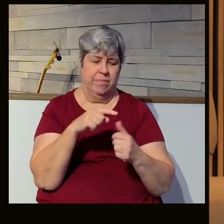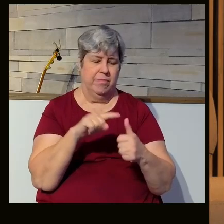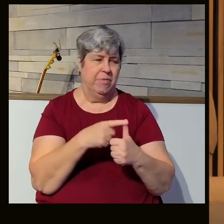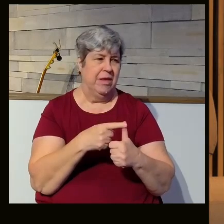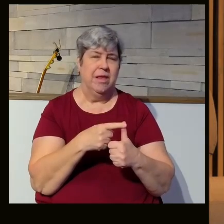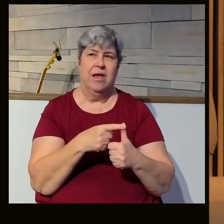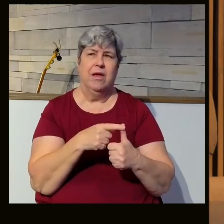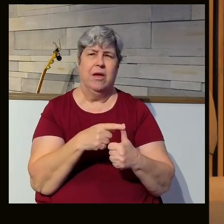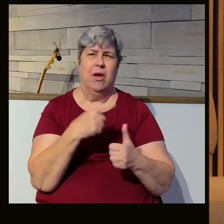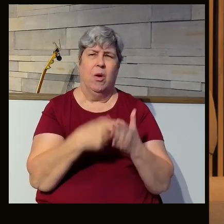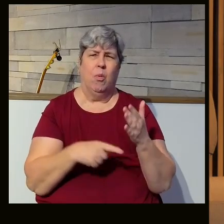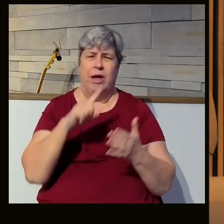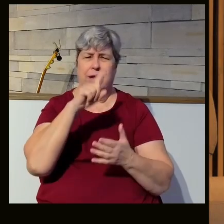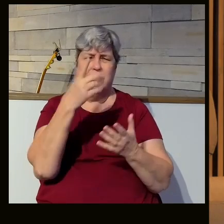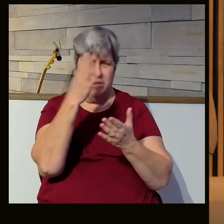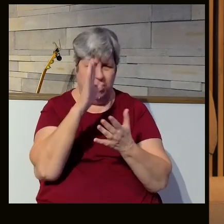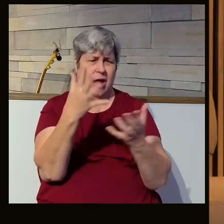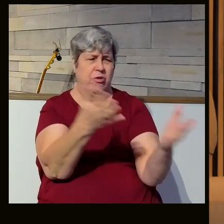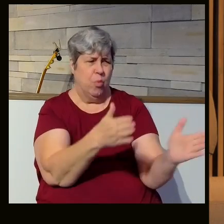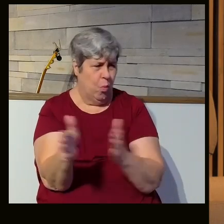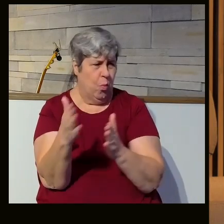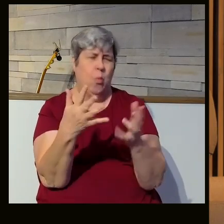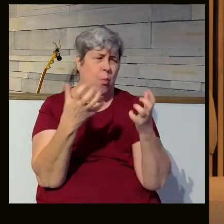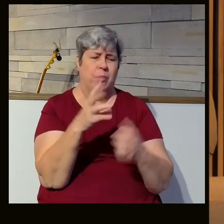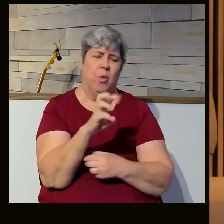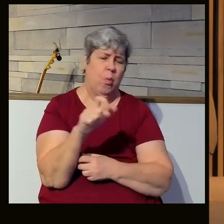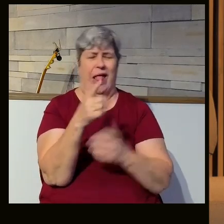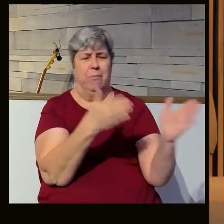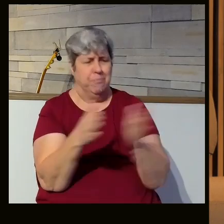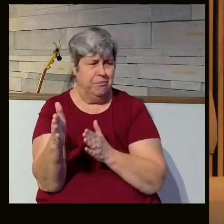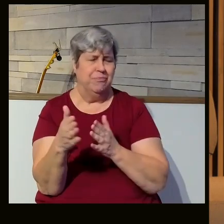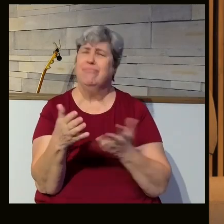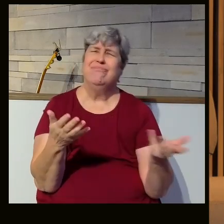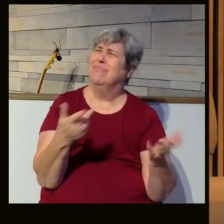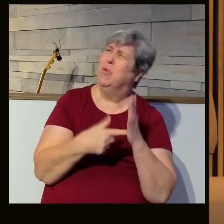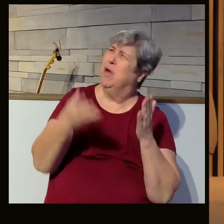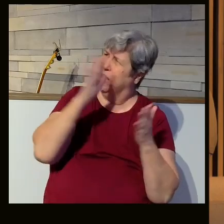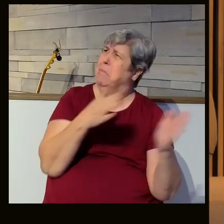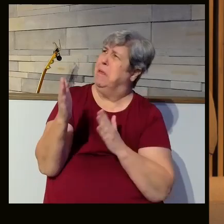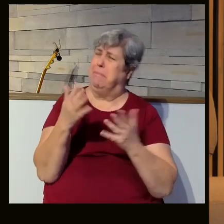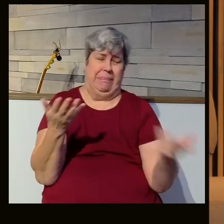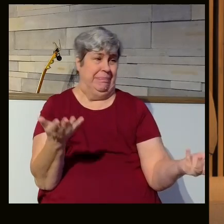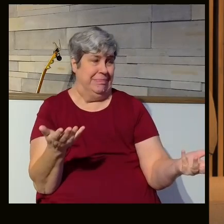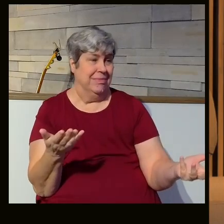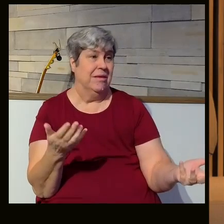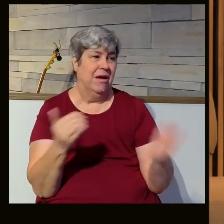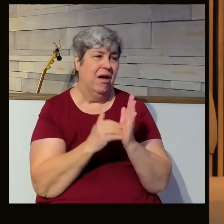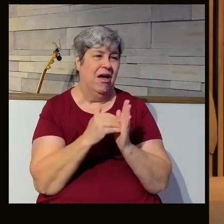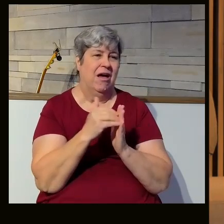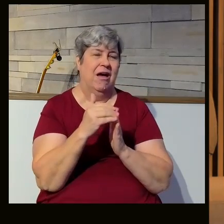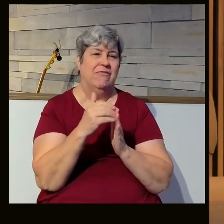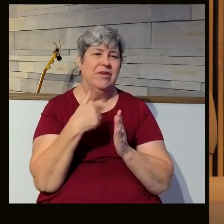looking at answering the question, what is God's will? It's a question that we have. What is God's will? unfortunately, too often, we